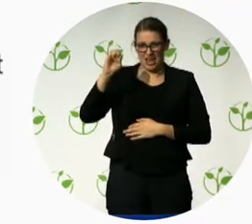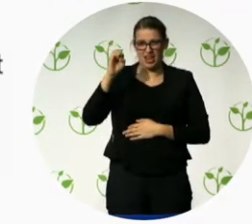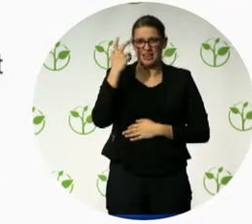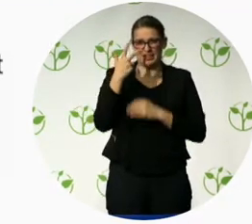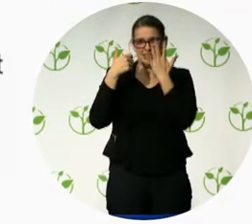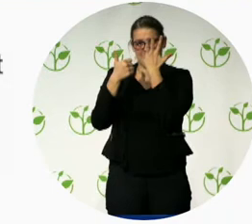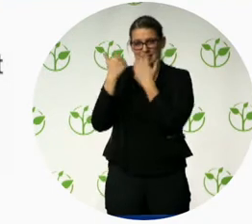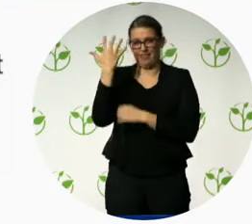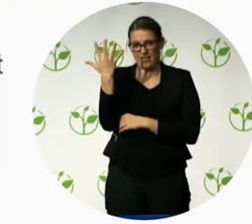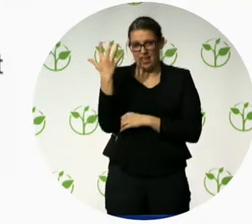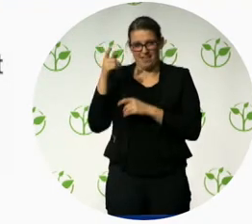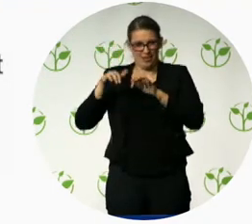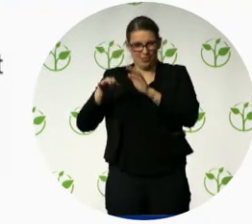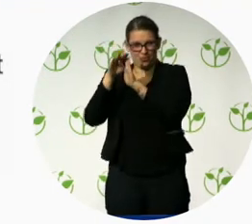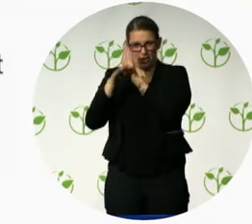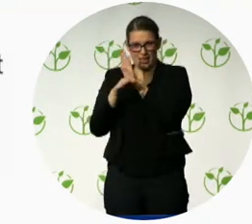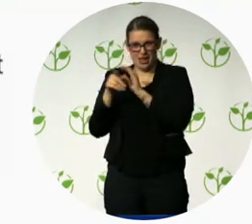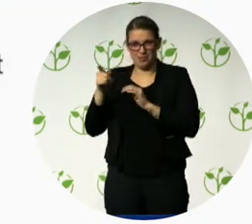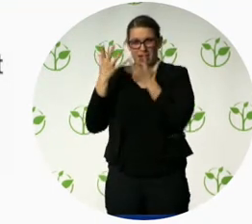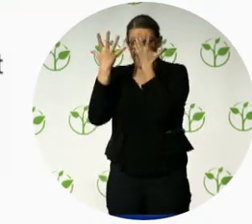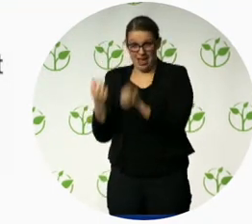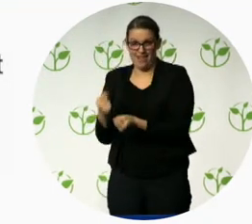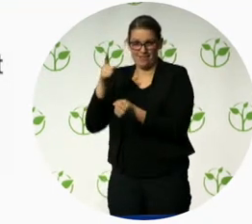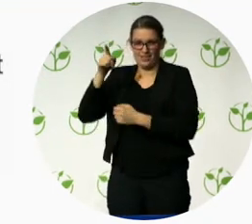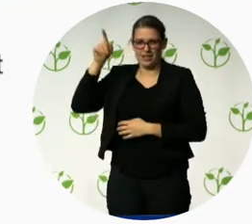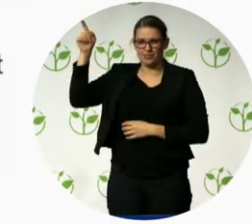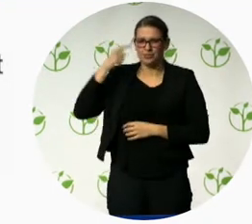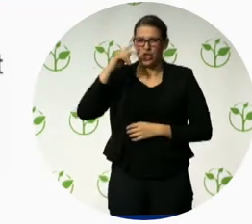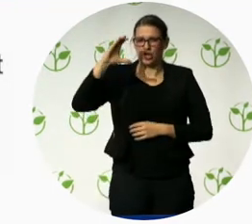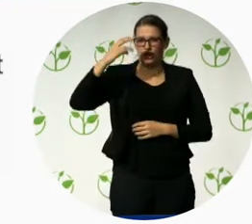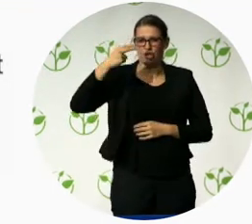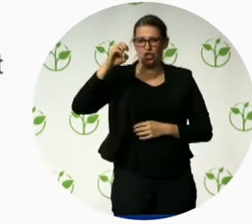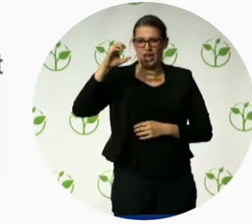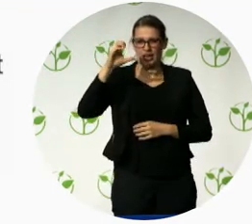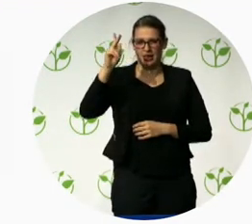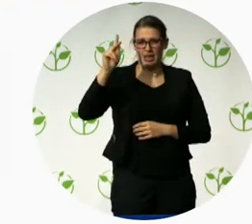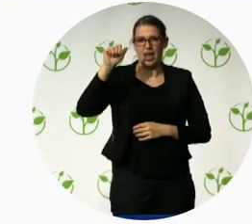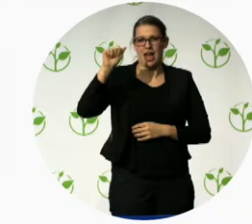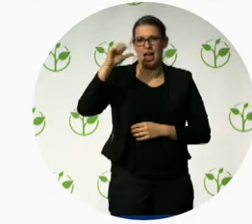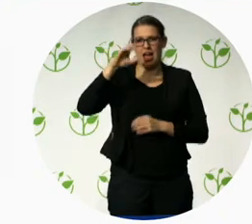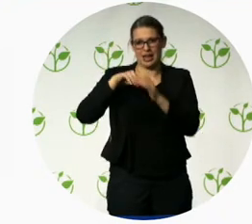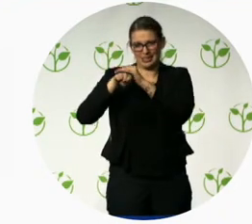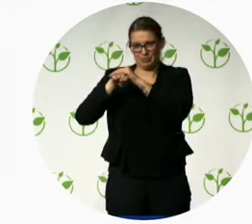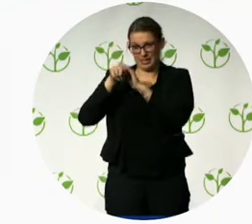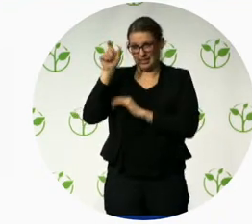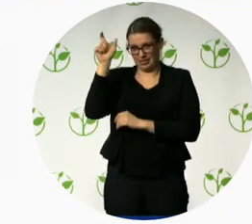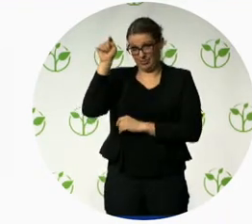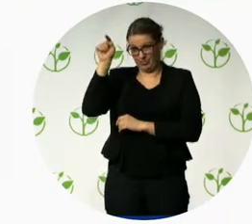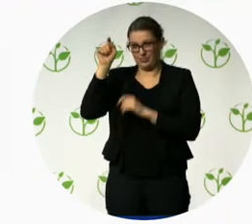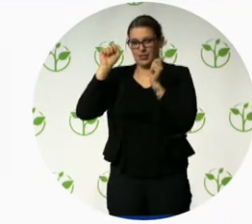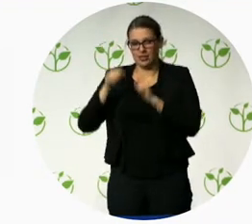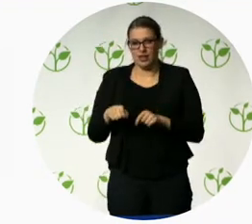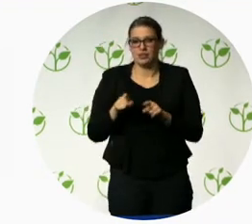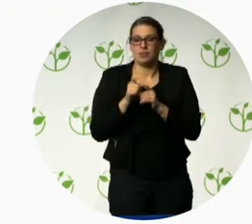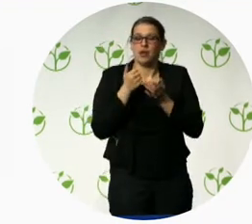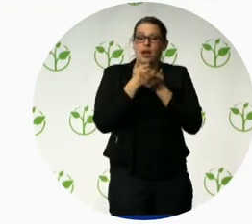On any version of Office that you have, if you file inspect document, you can check for accessibility. But as soon as we moved it to the front page, next to